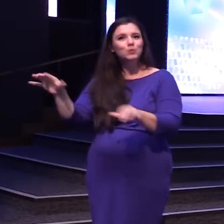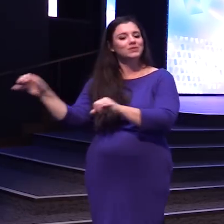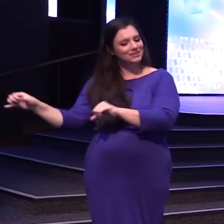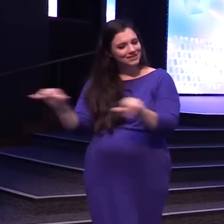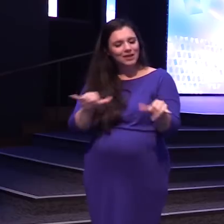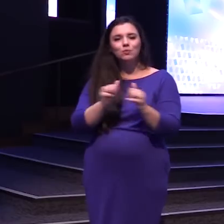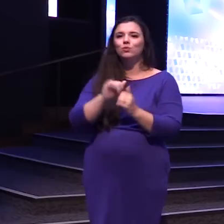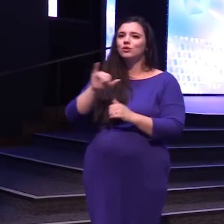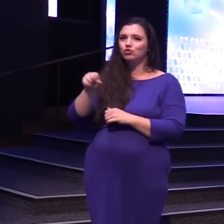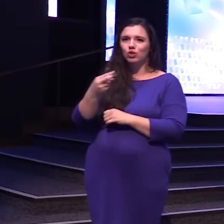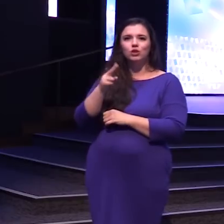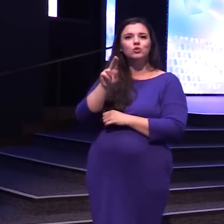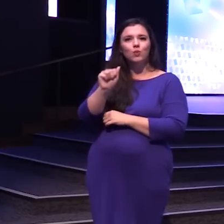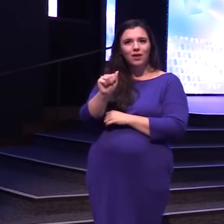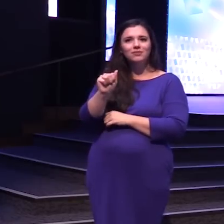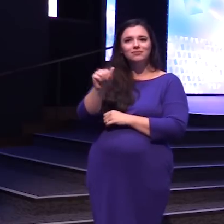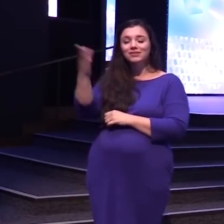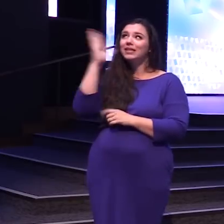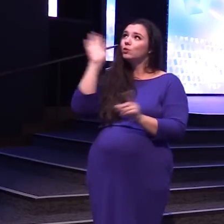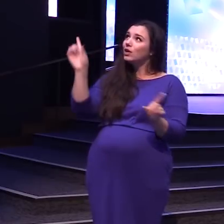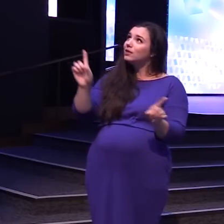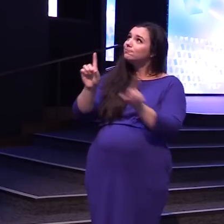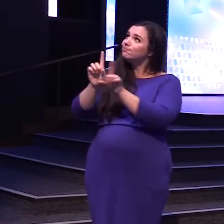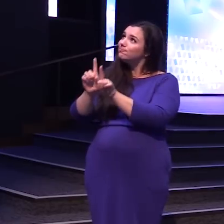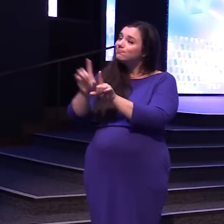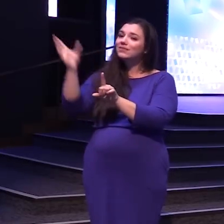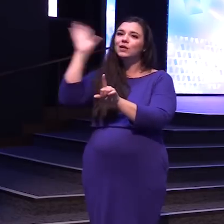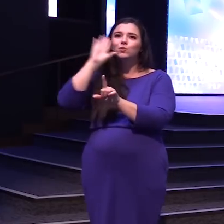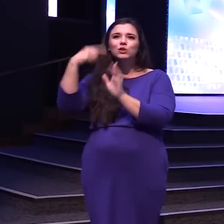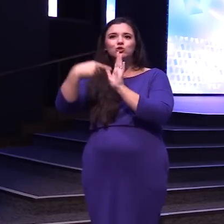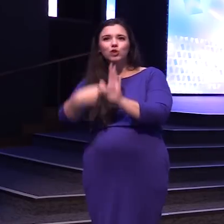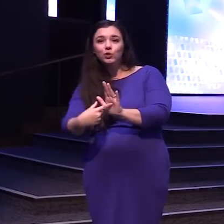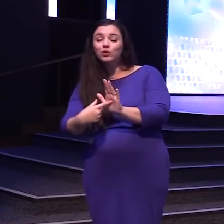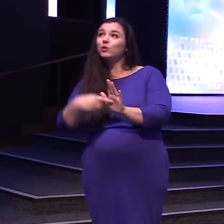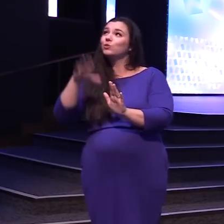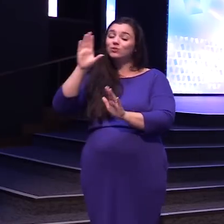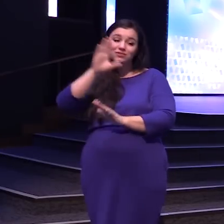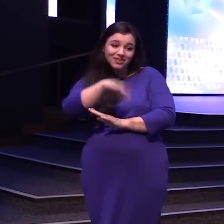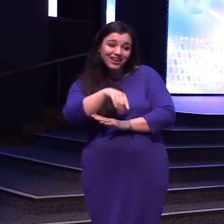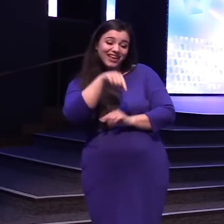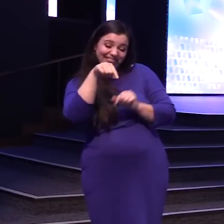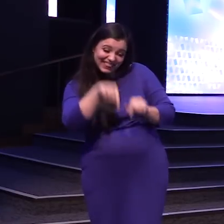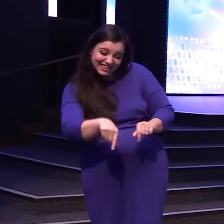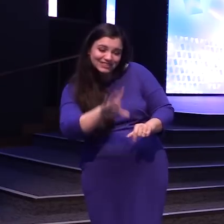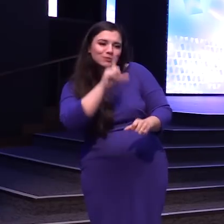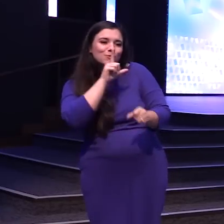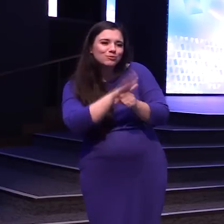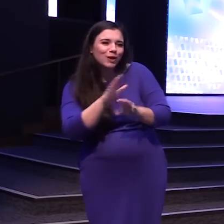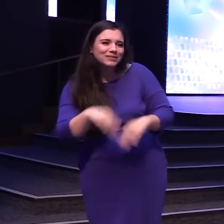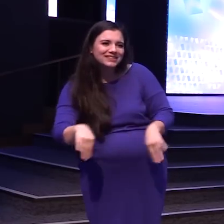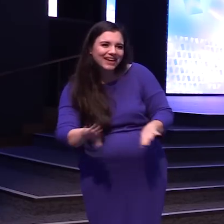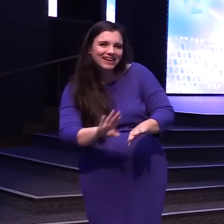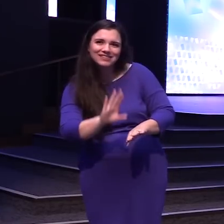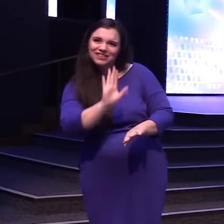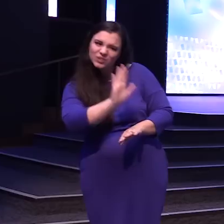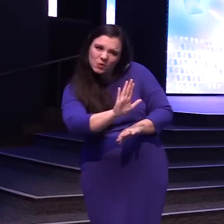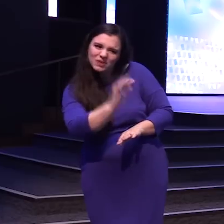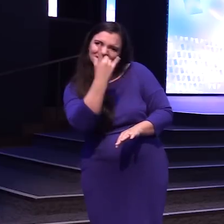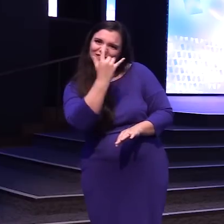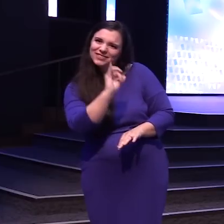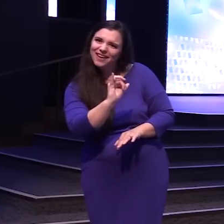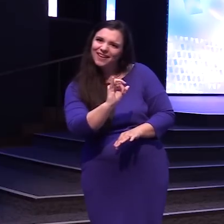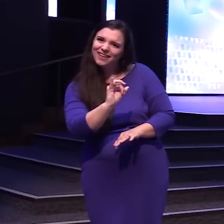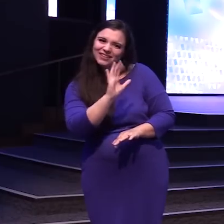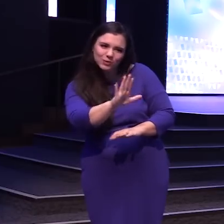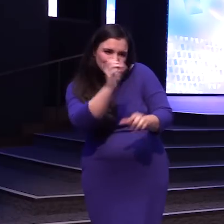Joshua He will take you up on a hill He'll show you This This Is your promised land This is